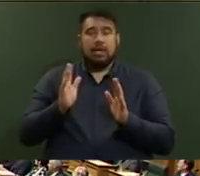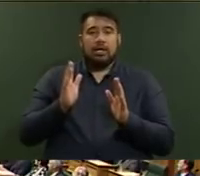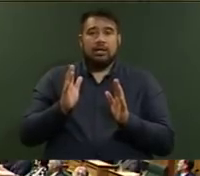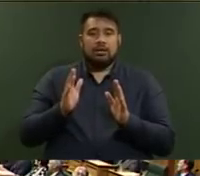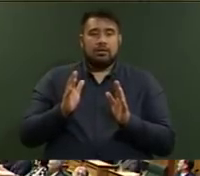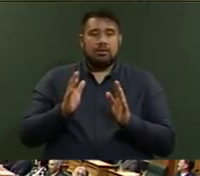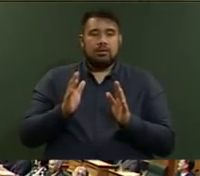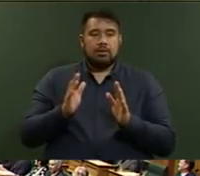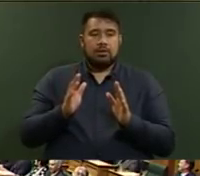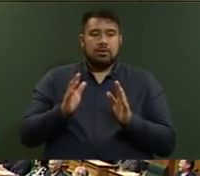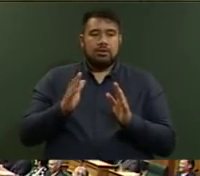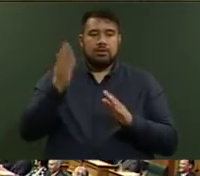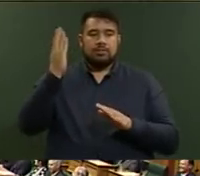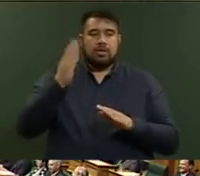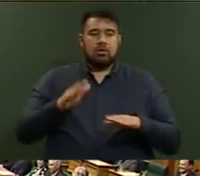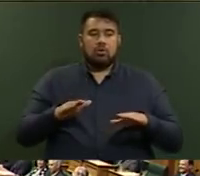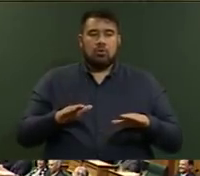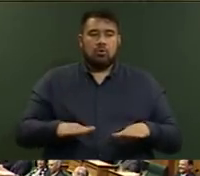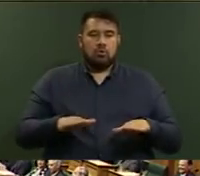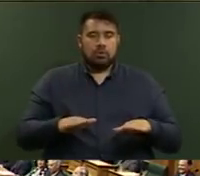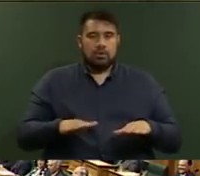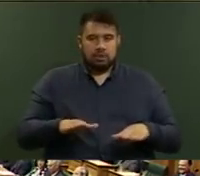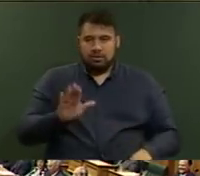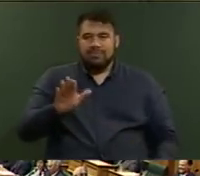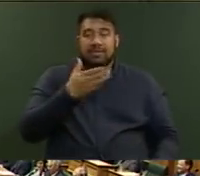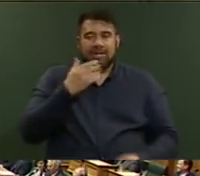Nice try. Any further supplementaries?